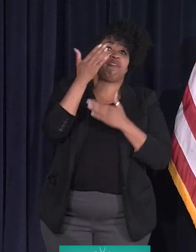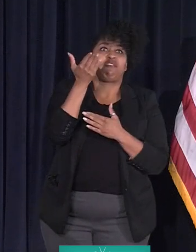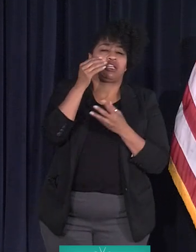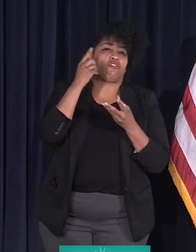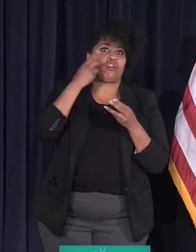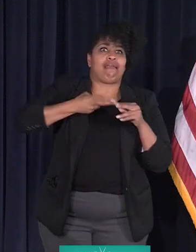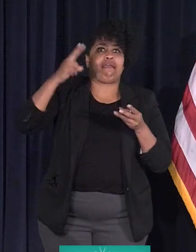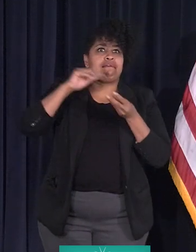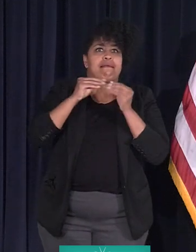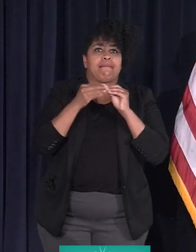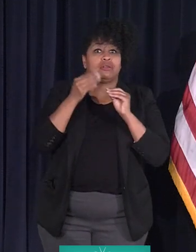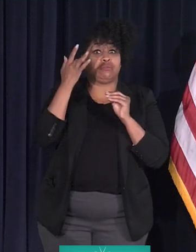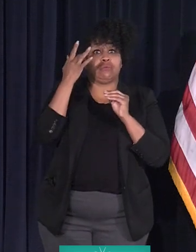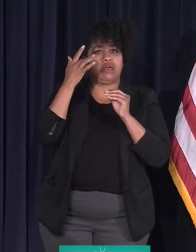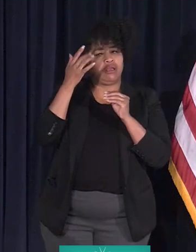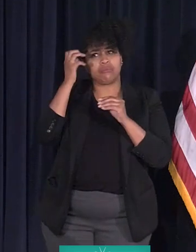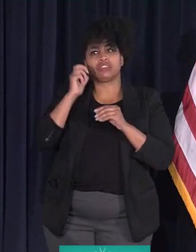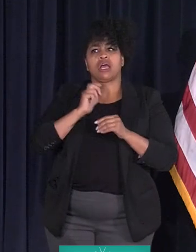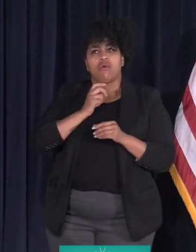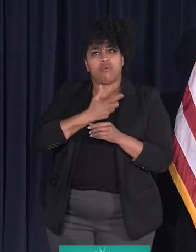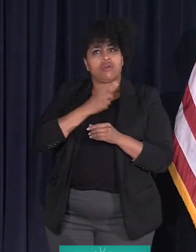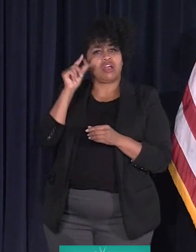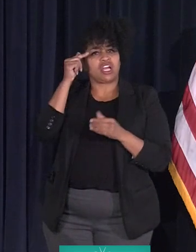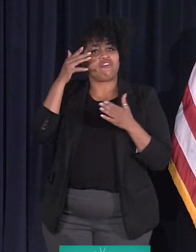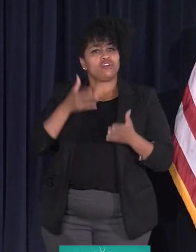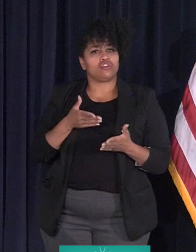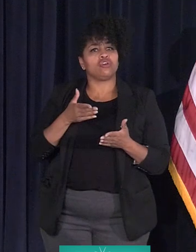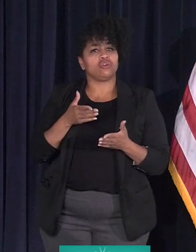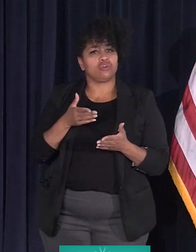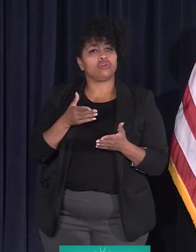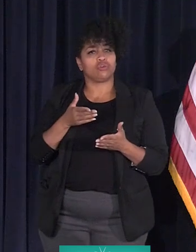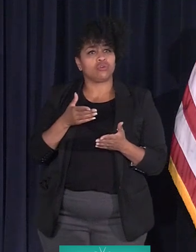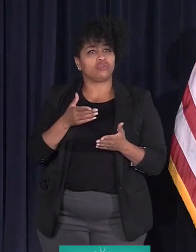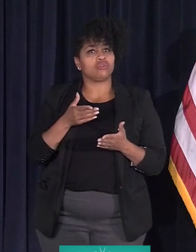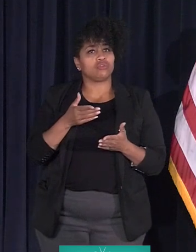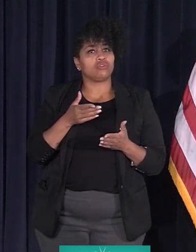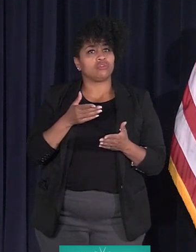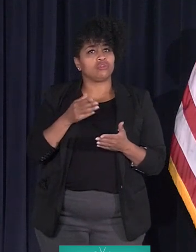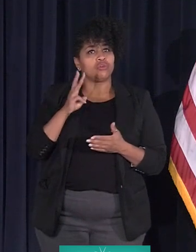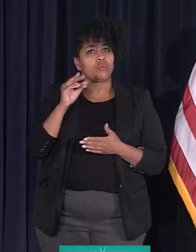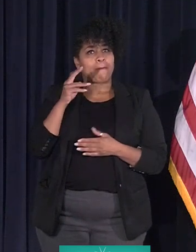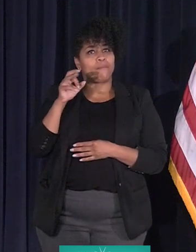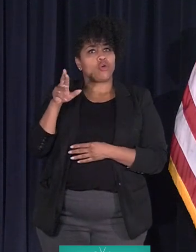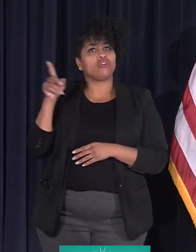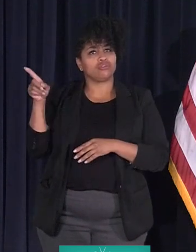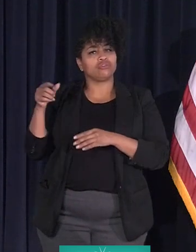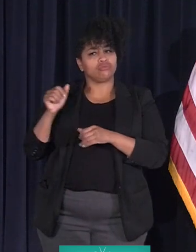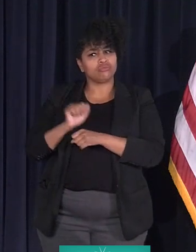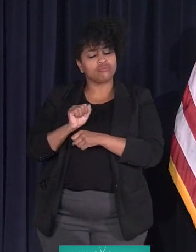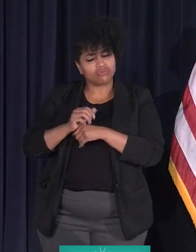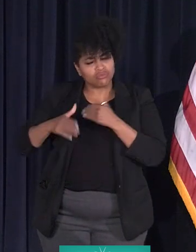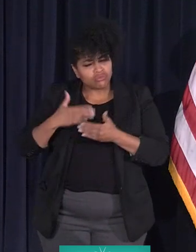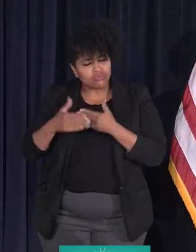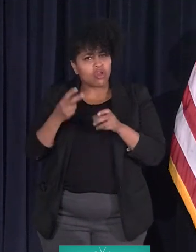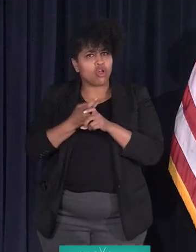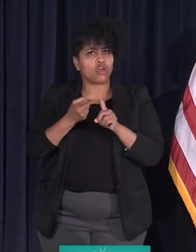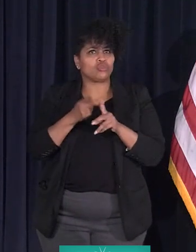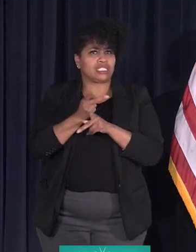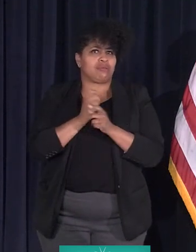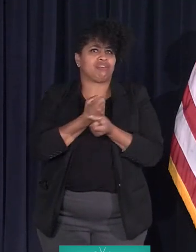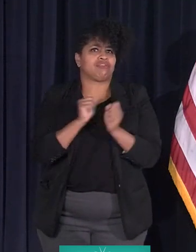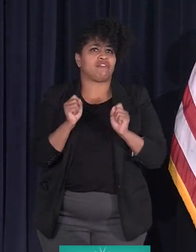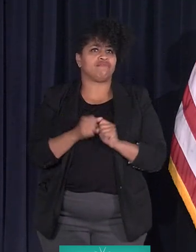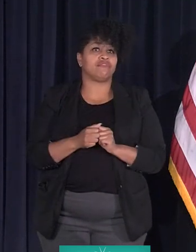in large part the job that Detroiters have done. But we are going to be more at risk because it's heading this direction.